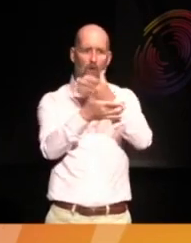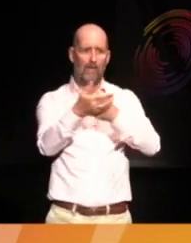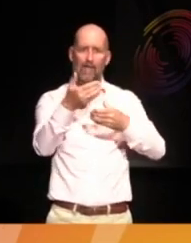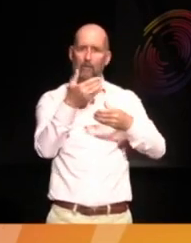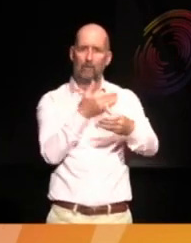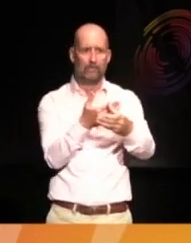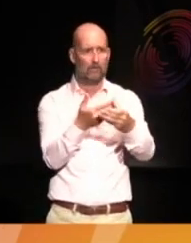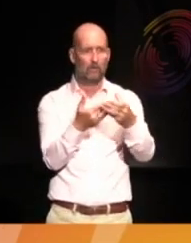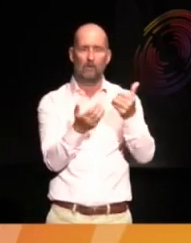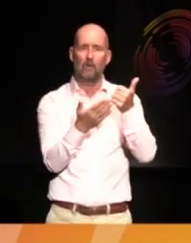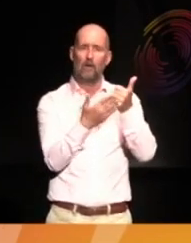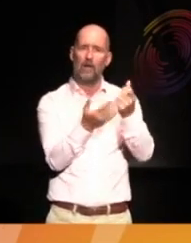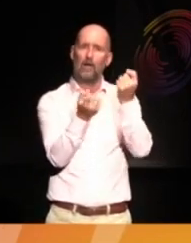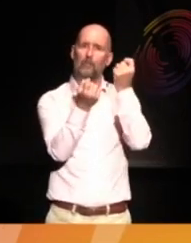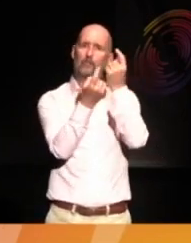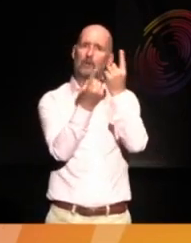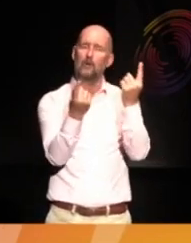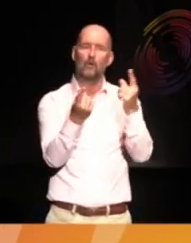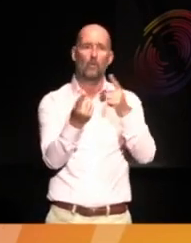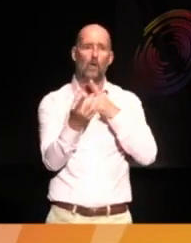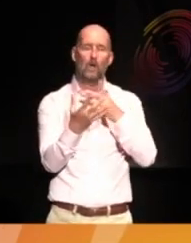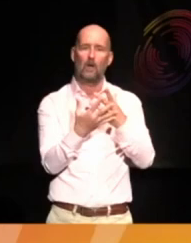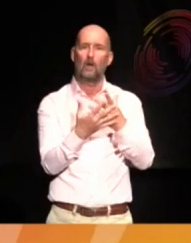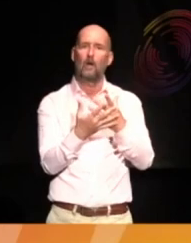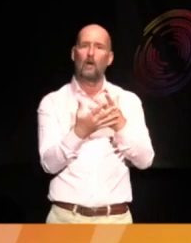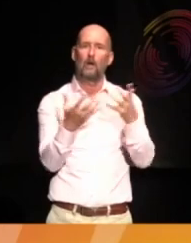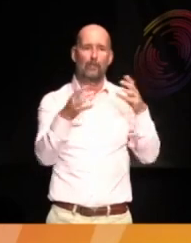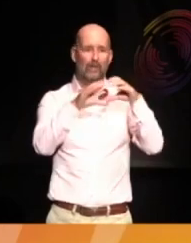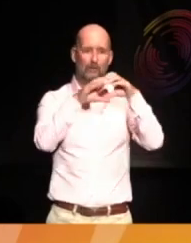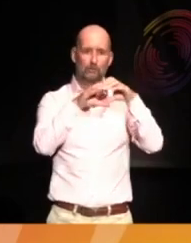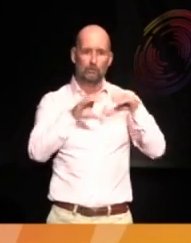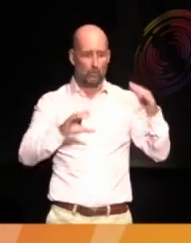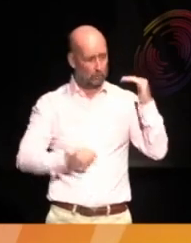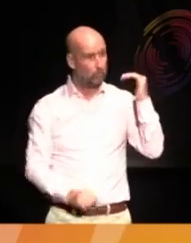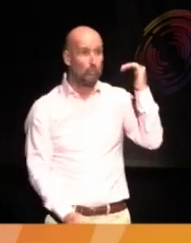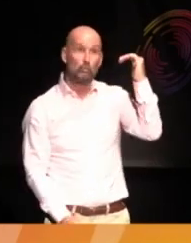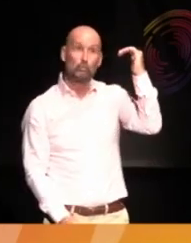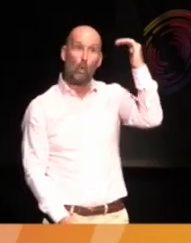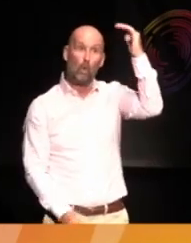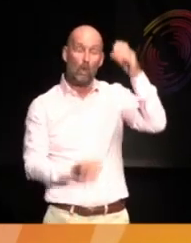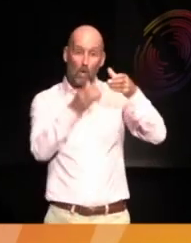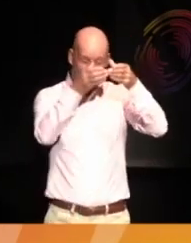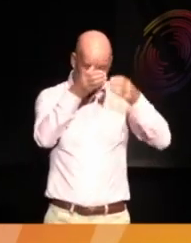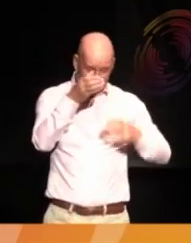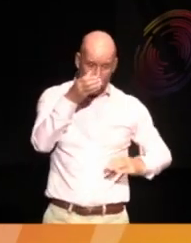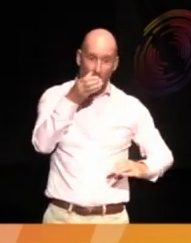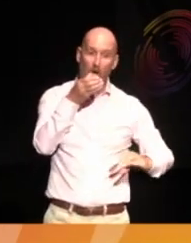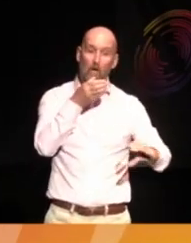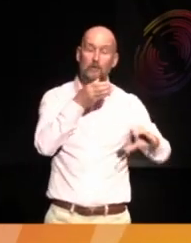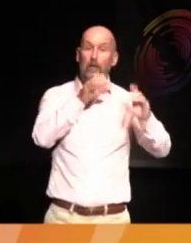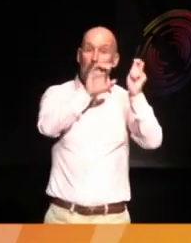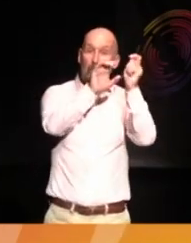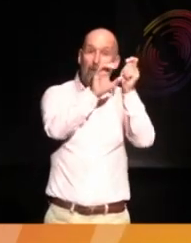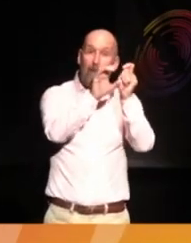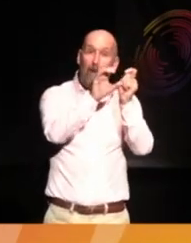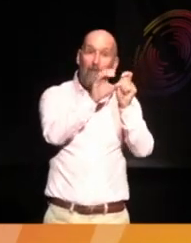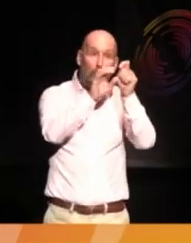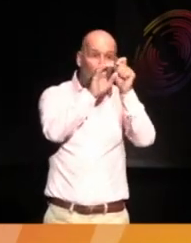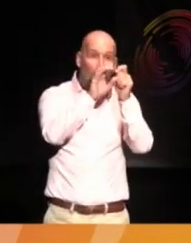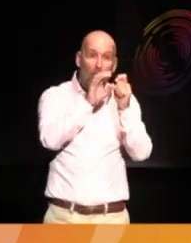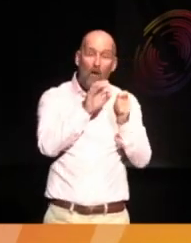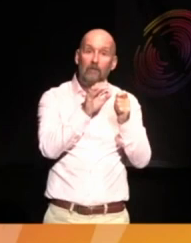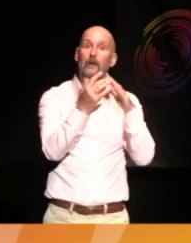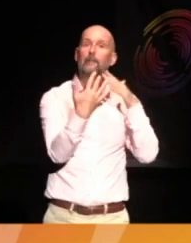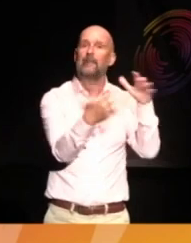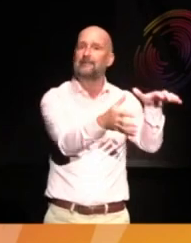So we have a very large tusk. It's sort of as taller than me. It's absolutely incredible carved that was taken